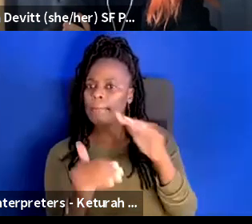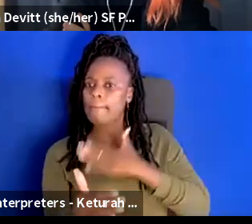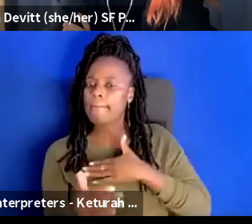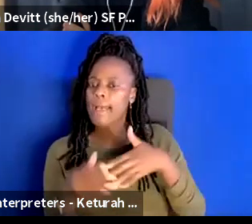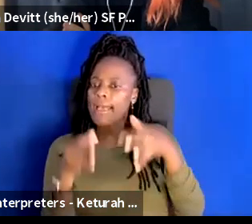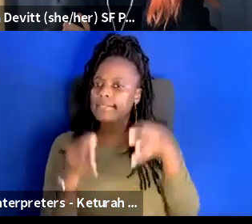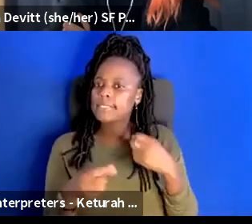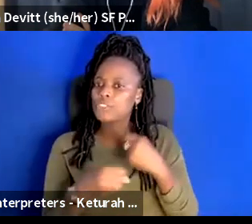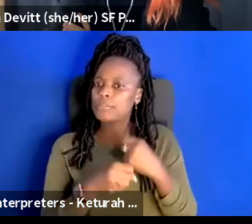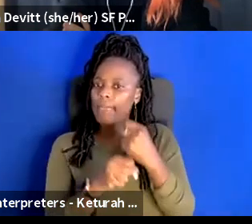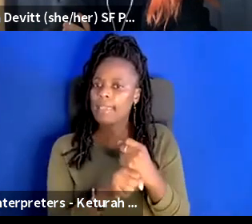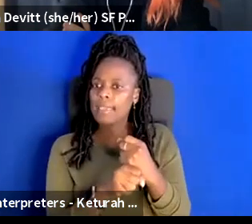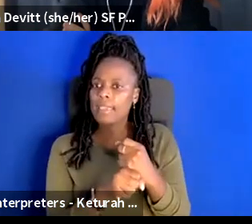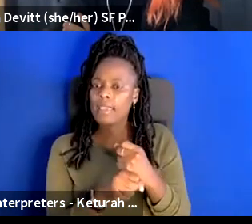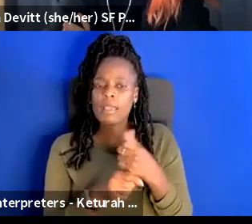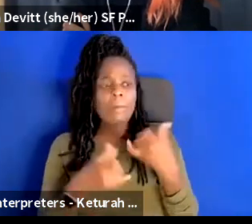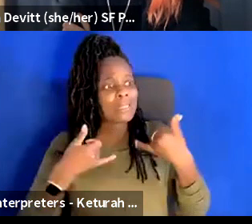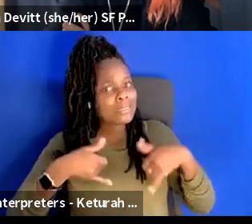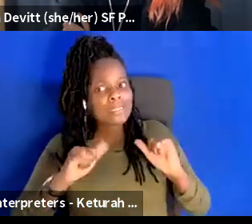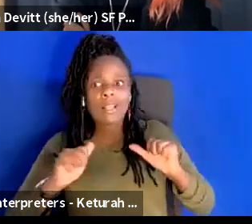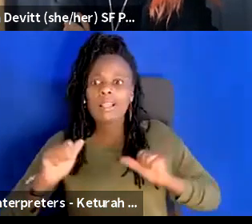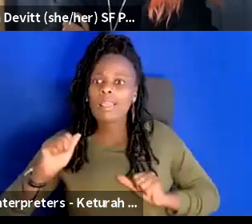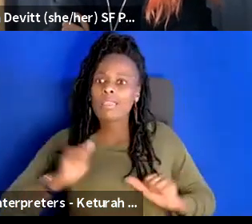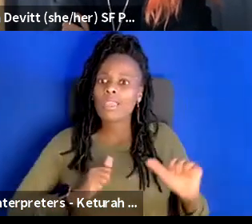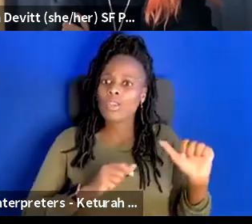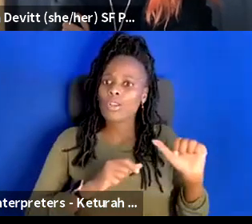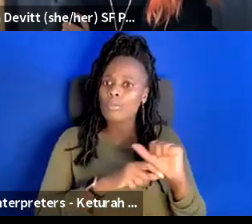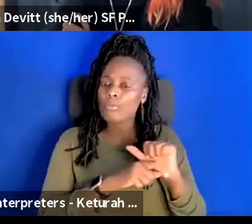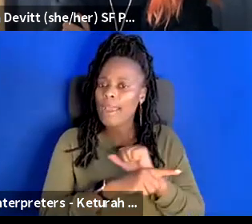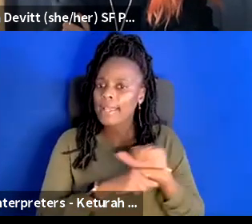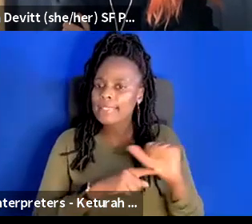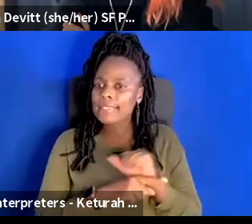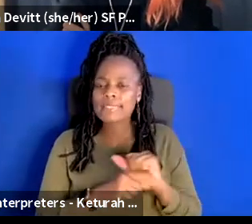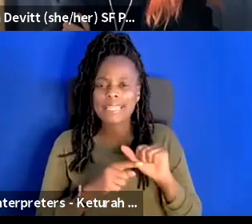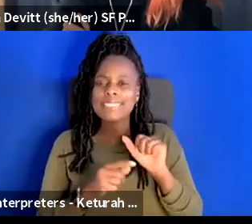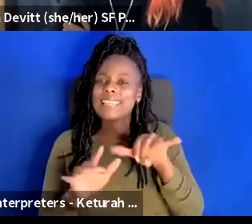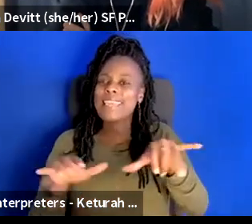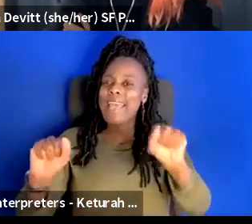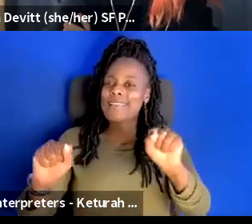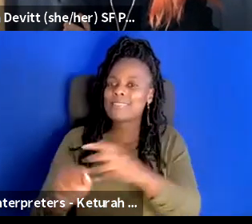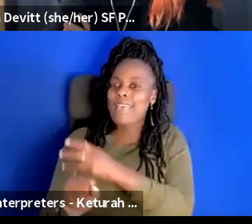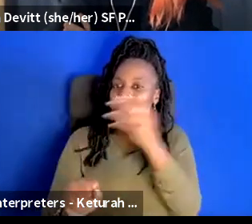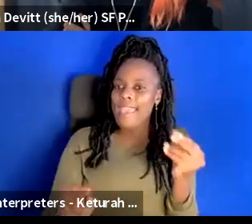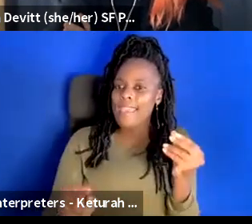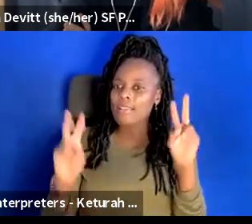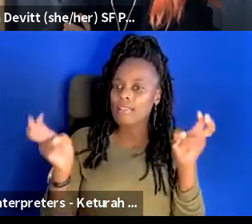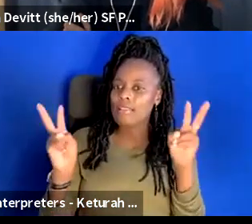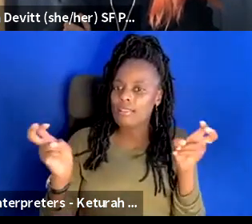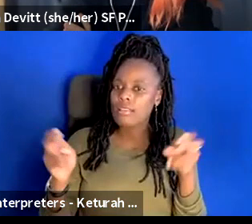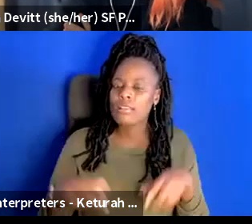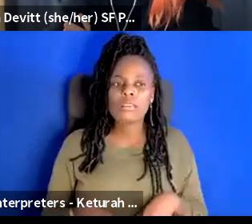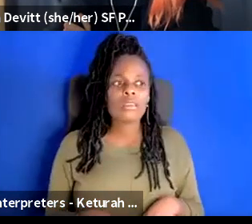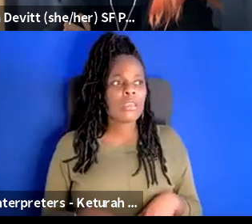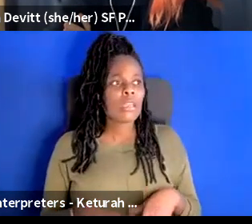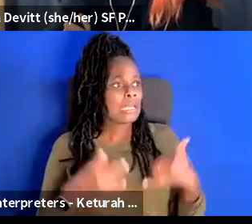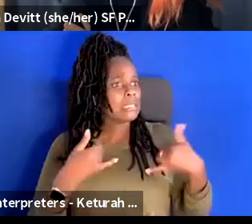a theater practice it is still very yes and but there is a compromise you know you're you're always going to get to the same place but you're taking in all